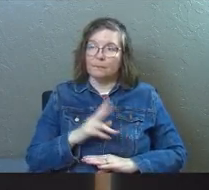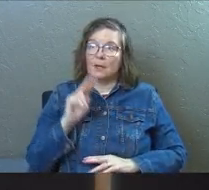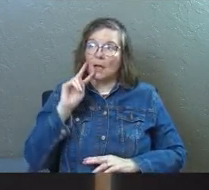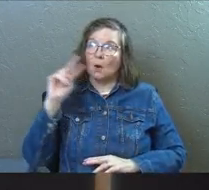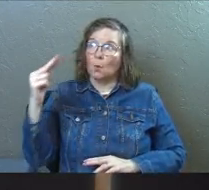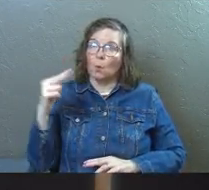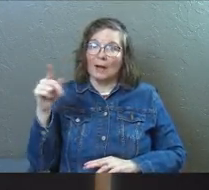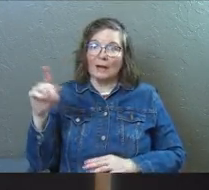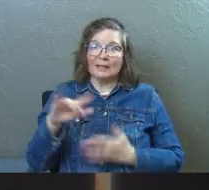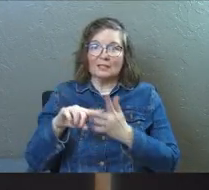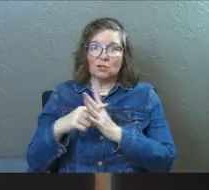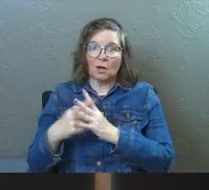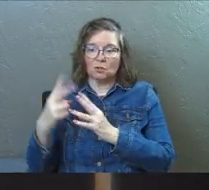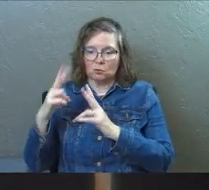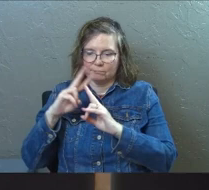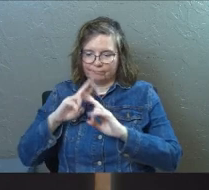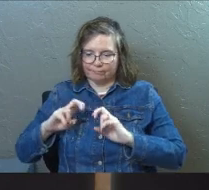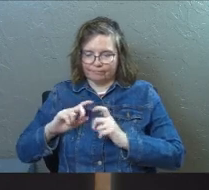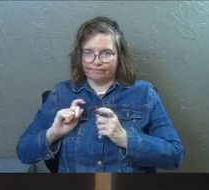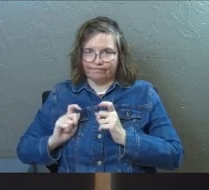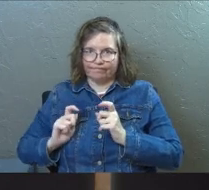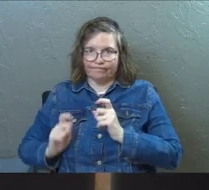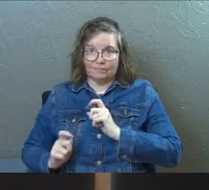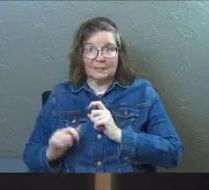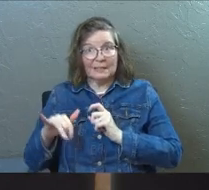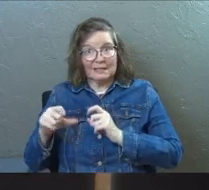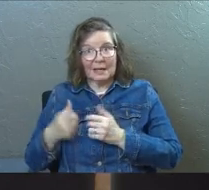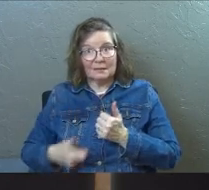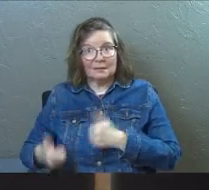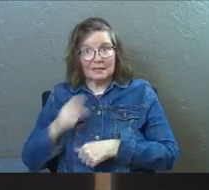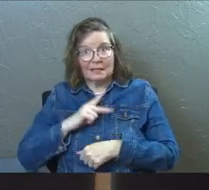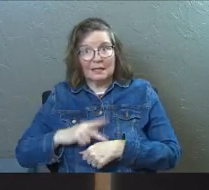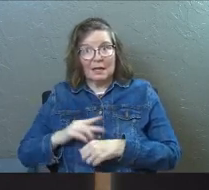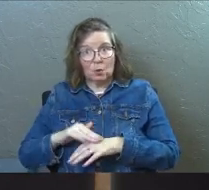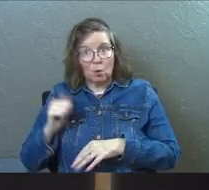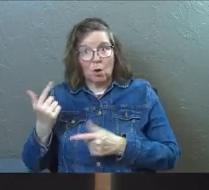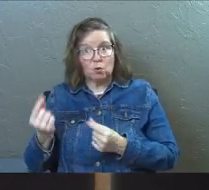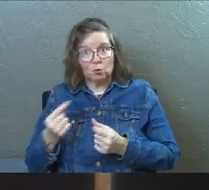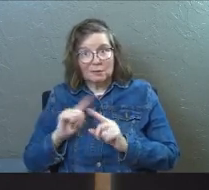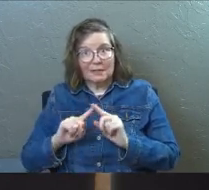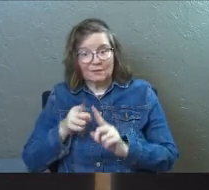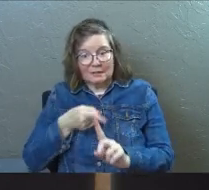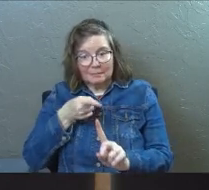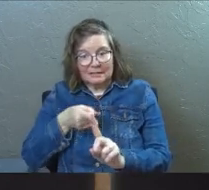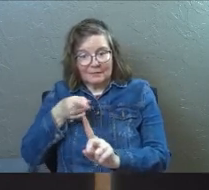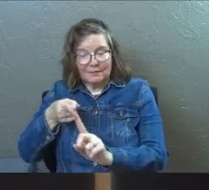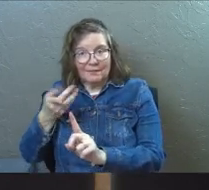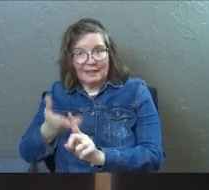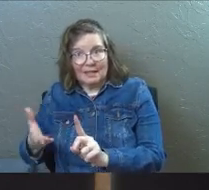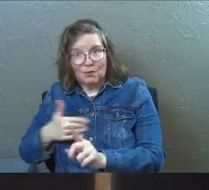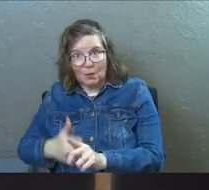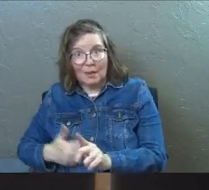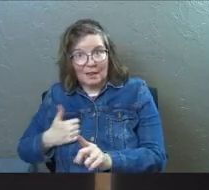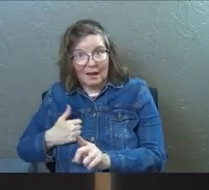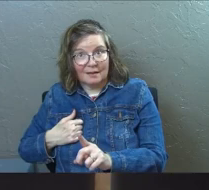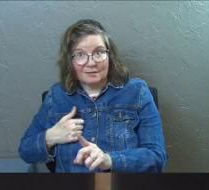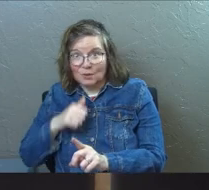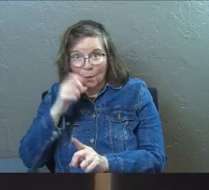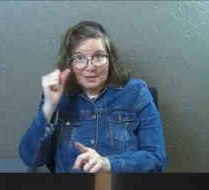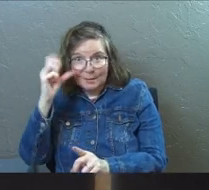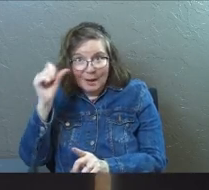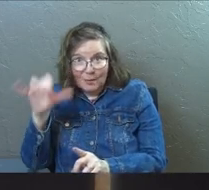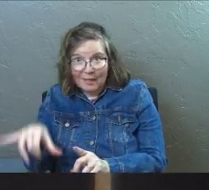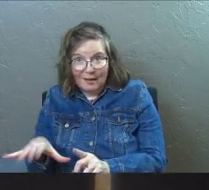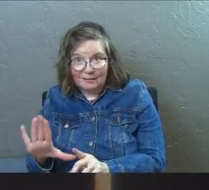watch how he begins to change things. And yes, he is king and he's going to call you to do very specific things in your life. Don't be surprised at